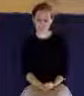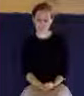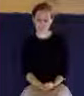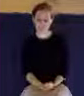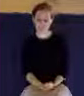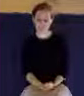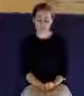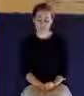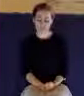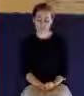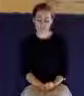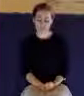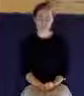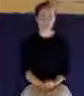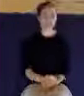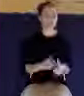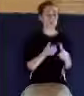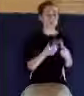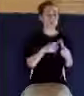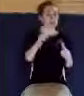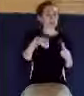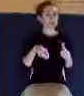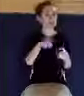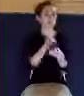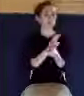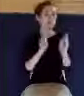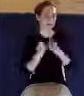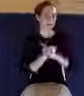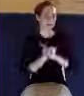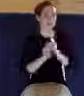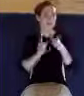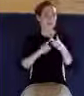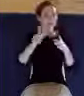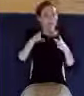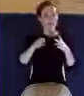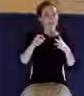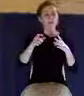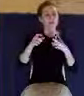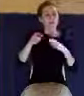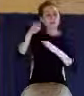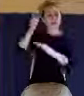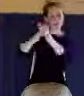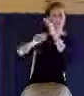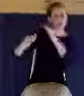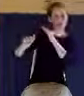There has to be repentance. There has to be submission to the Lordship of Christ.